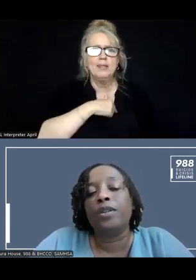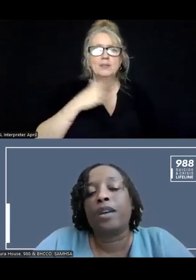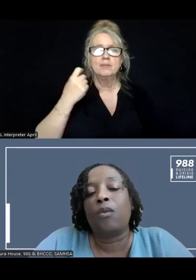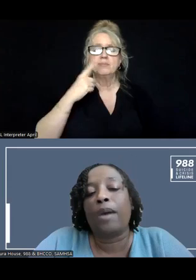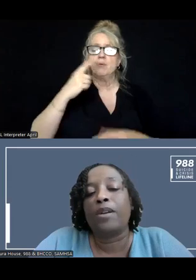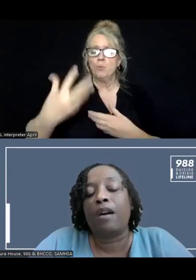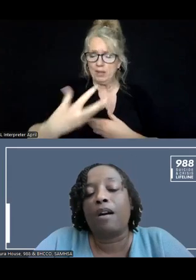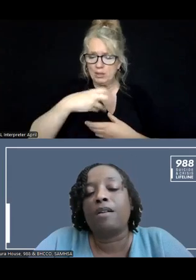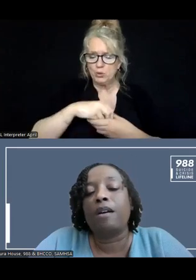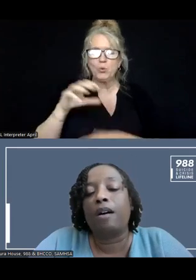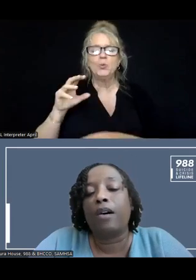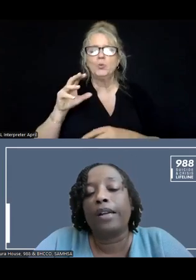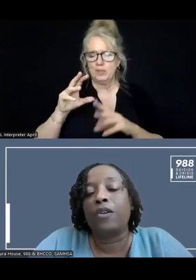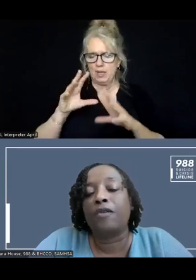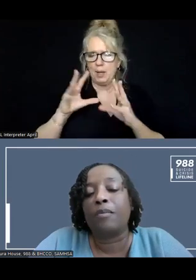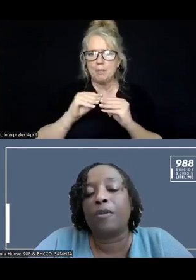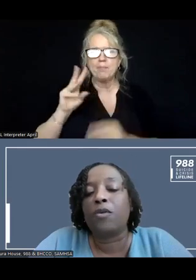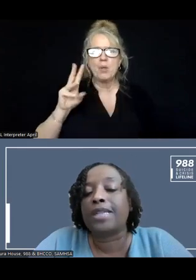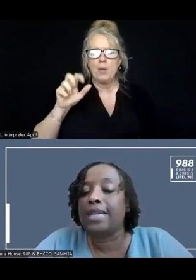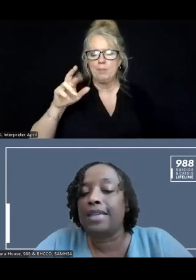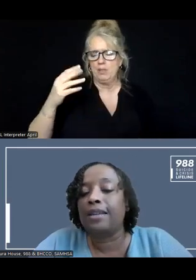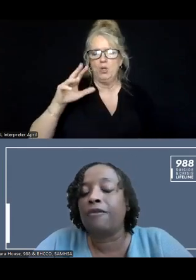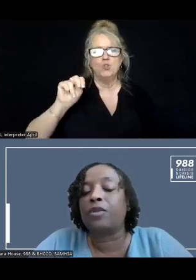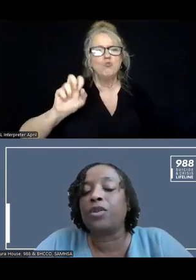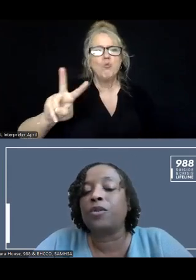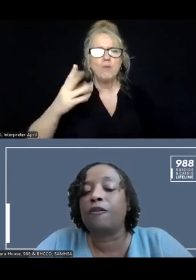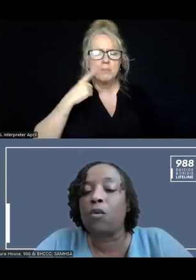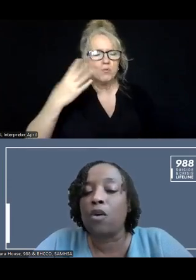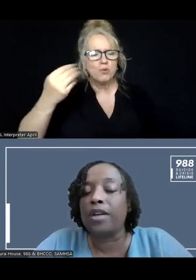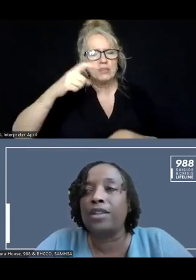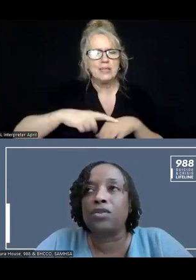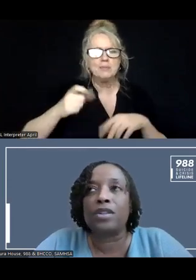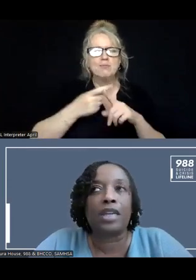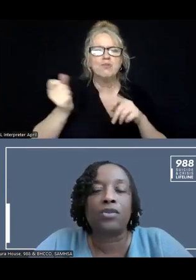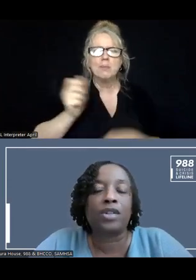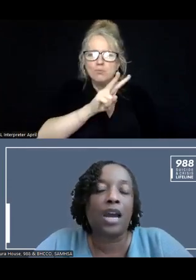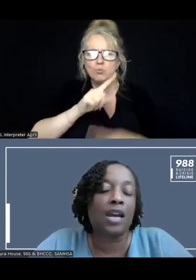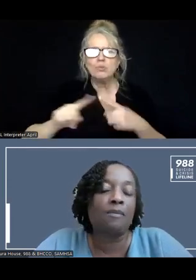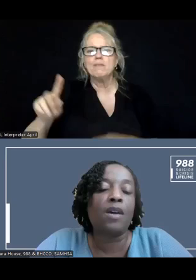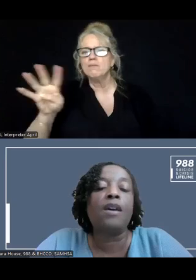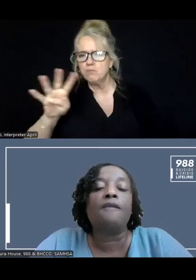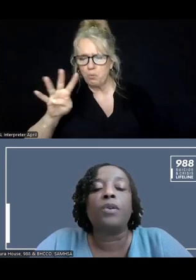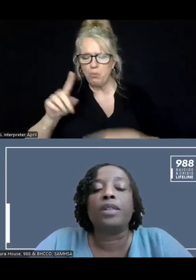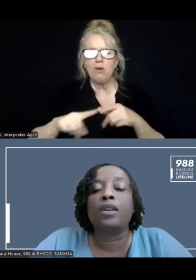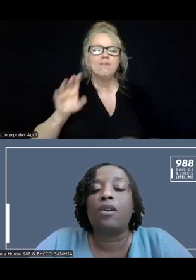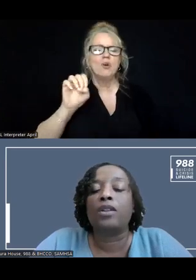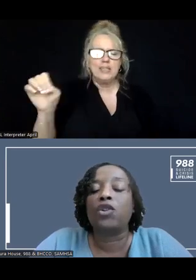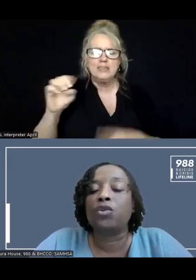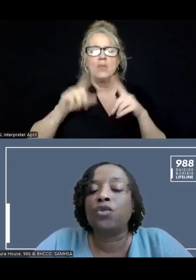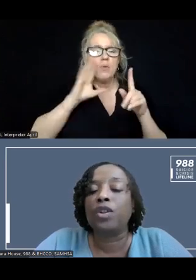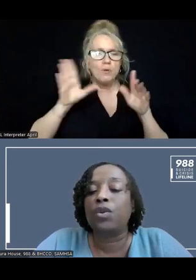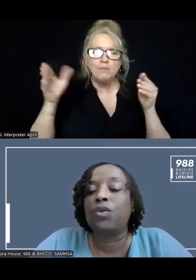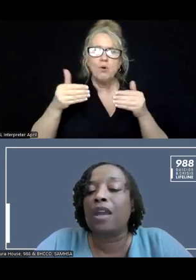includes a webinar on November 14th from 2 to 4 Eastern Standard Time, focusing